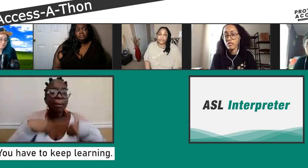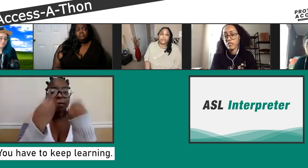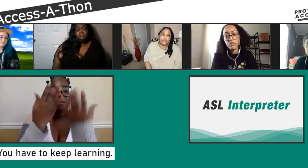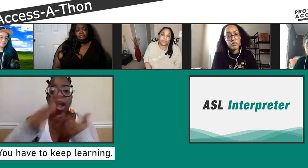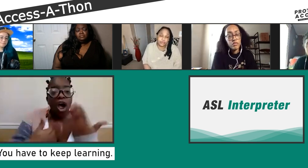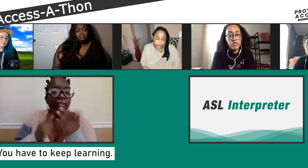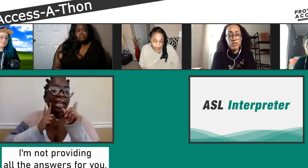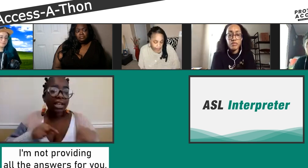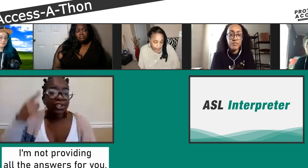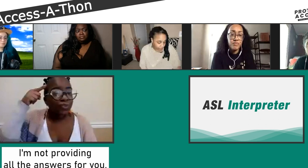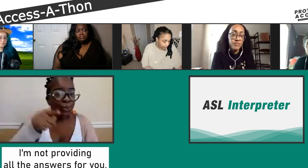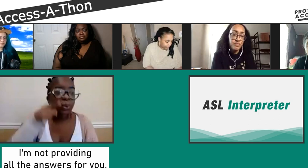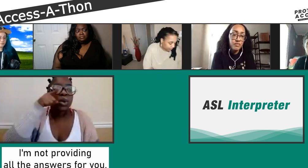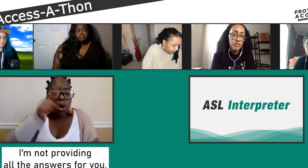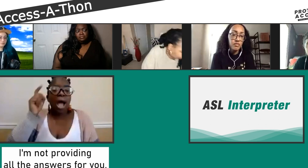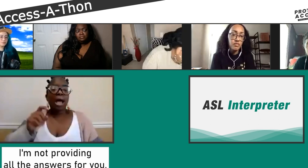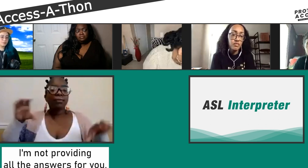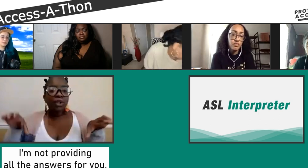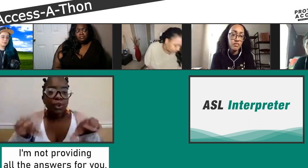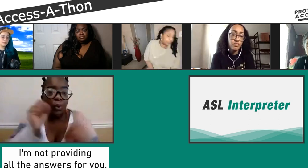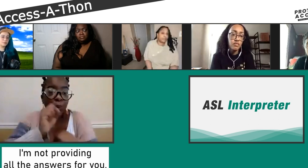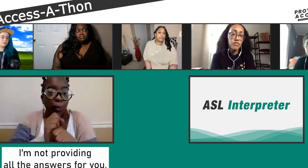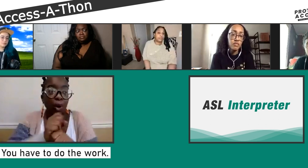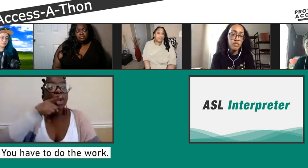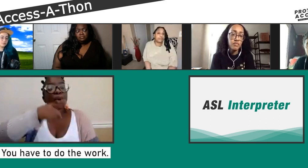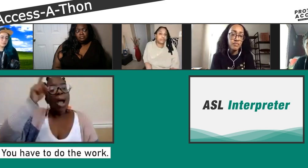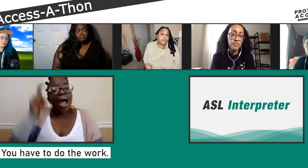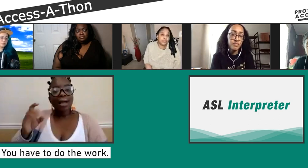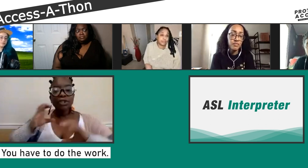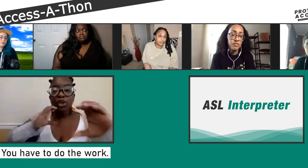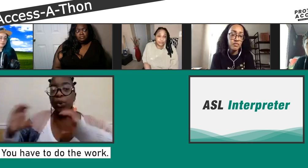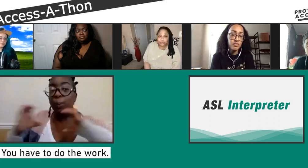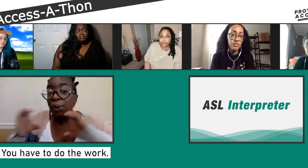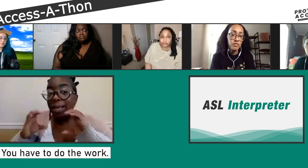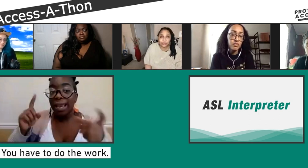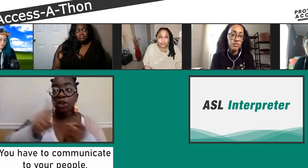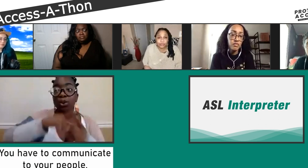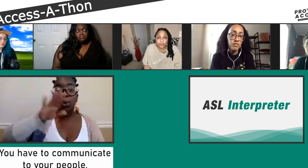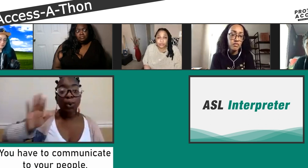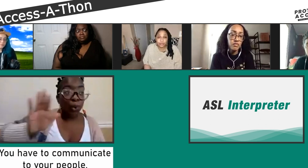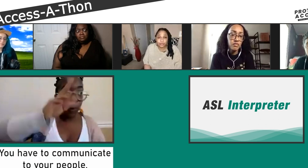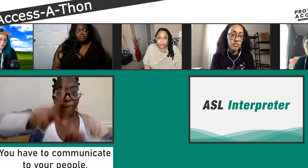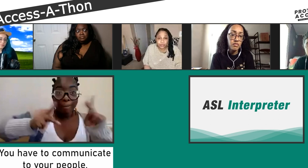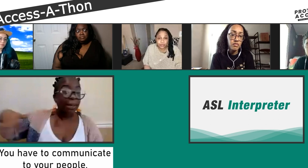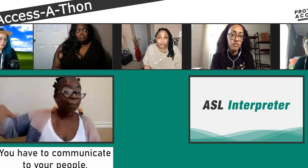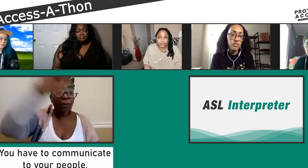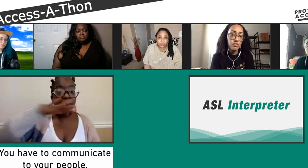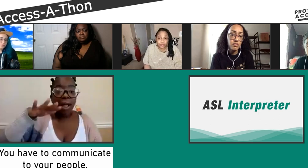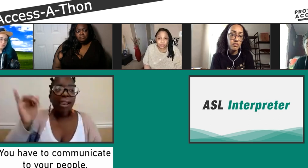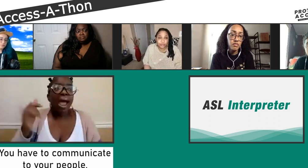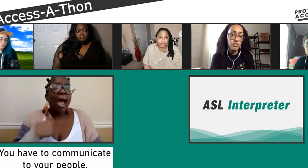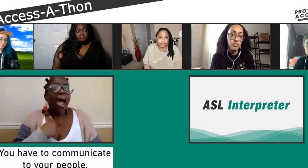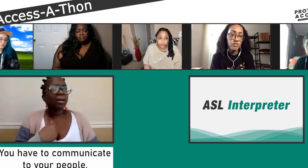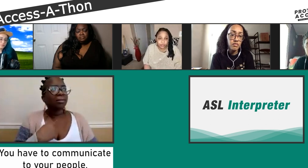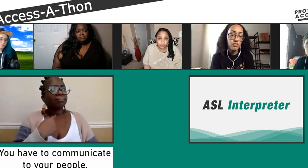And I'm still learning. So other people need to still learn as well. And they need to do the work. They need to learn how to communicate